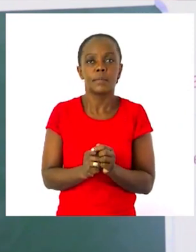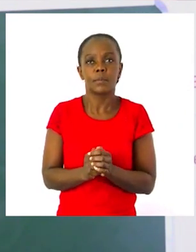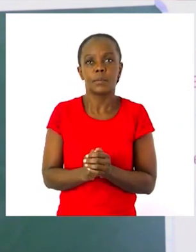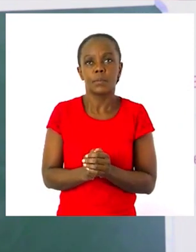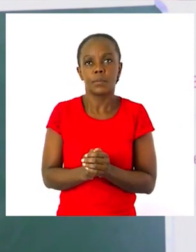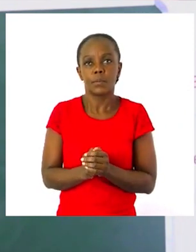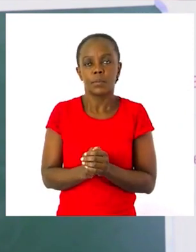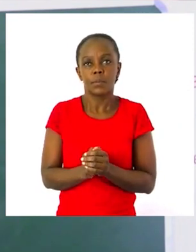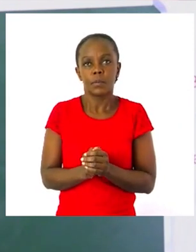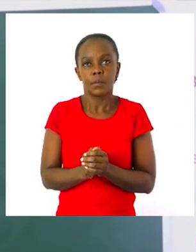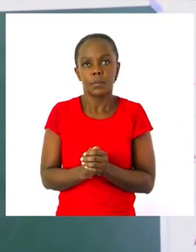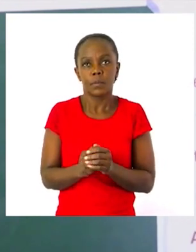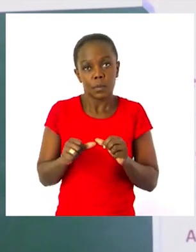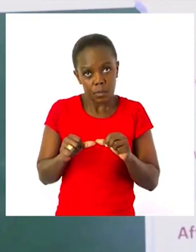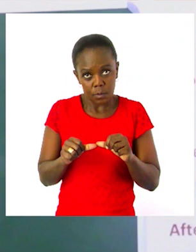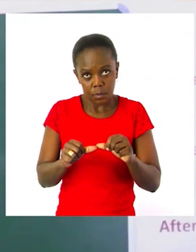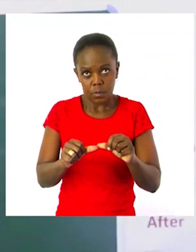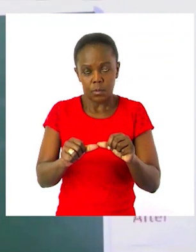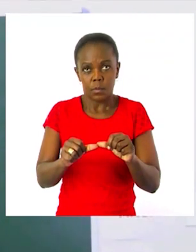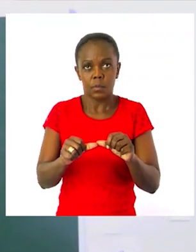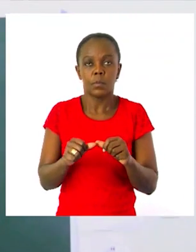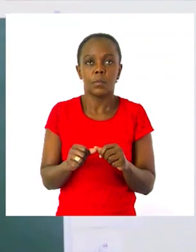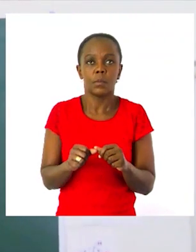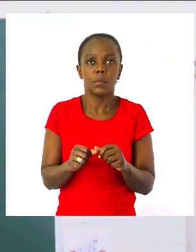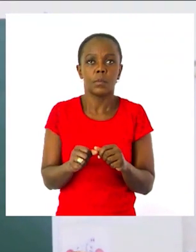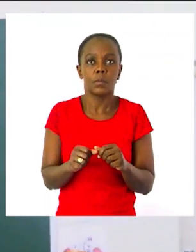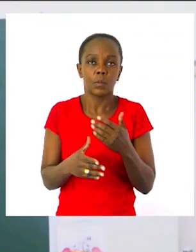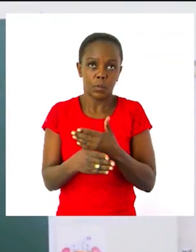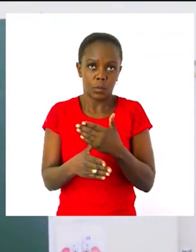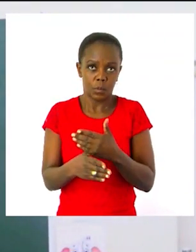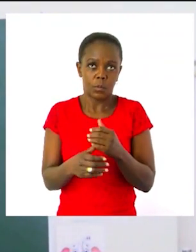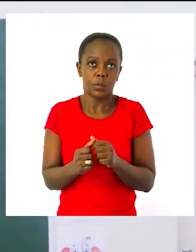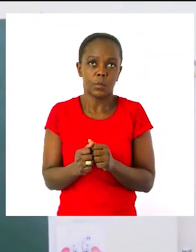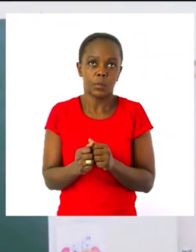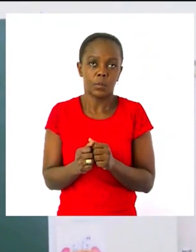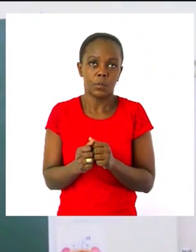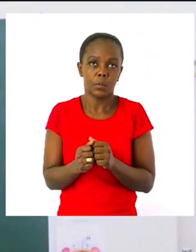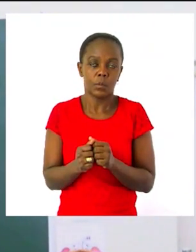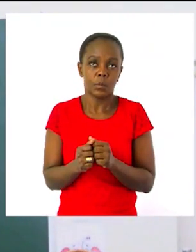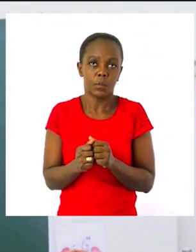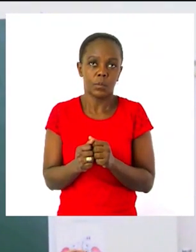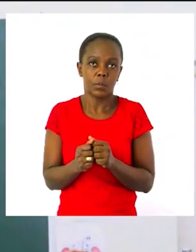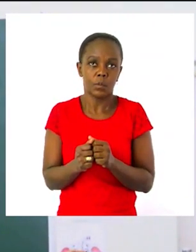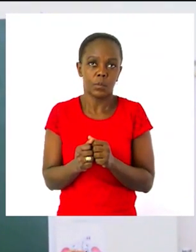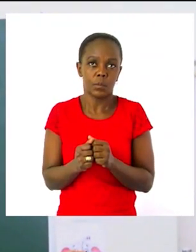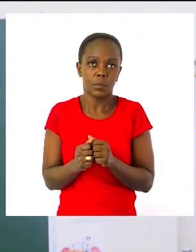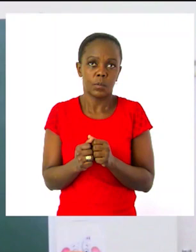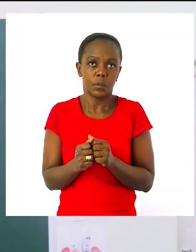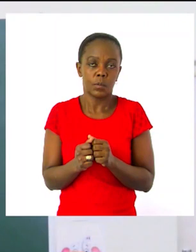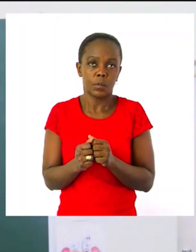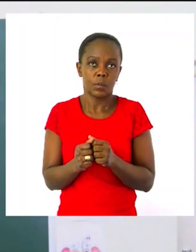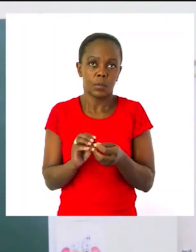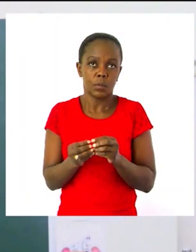Let us the rest of the letters and do the activity from